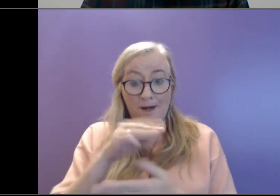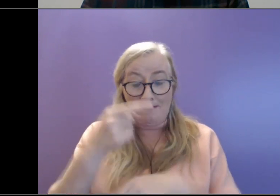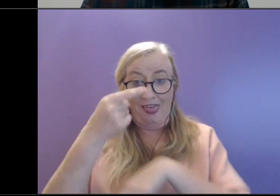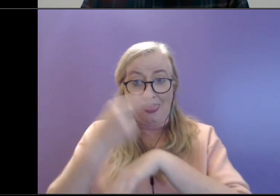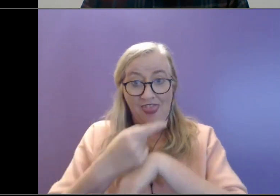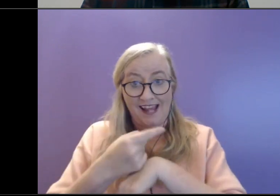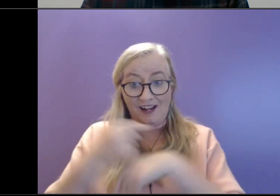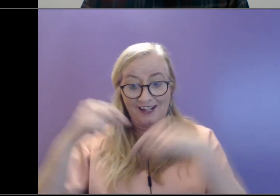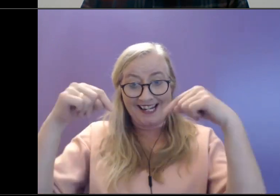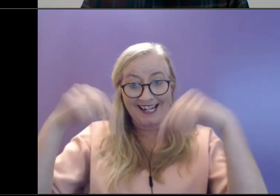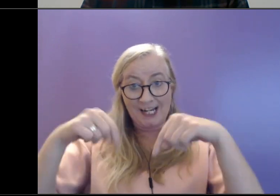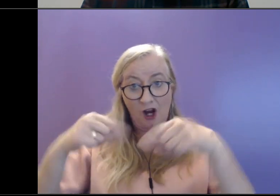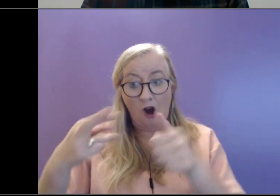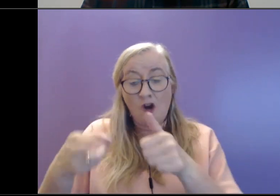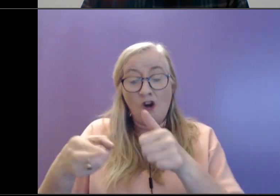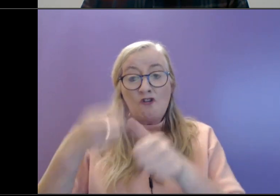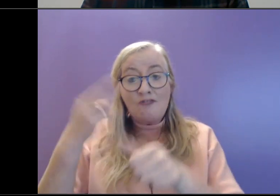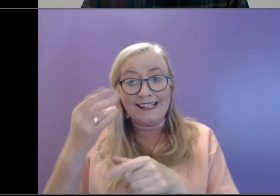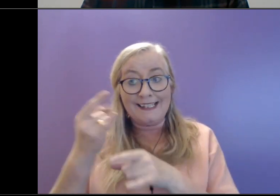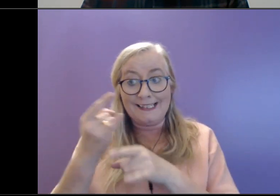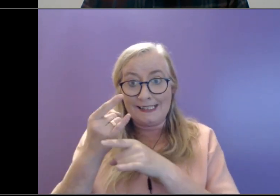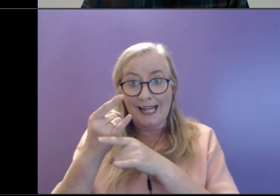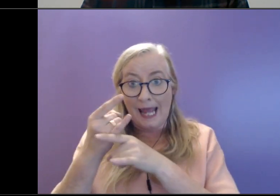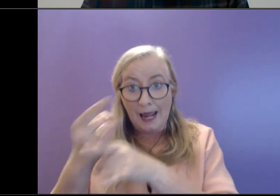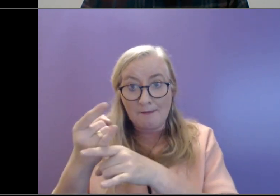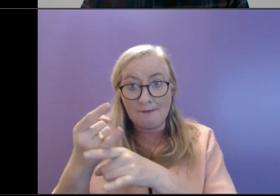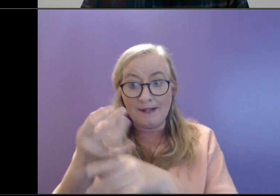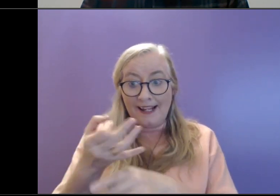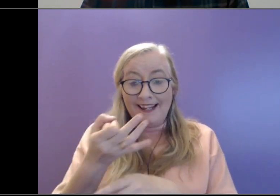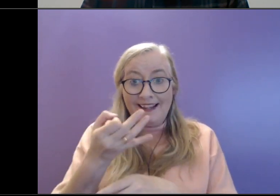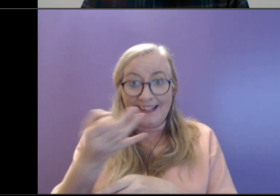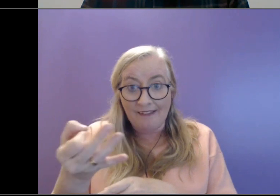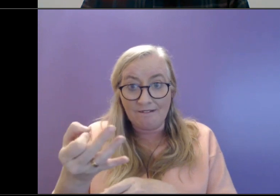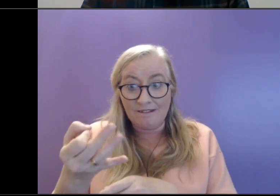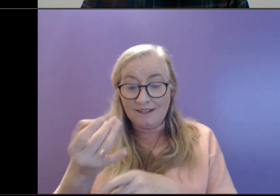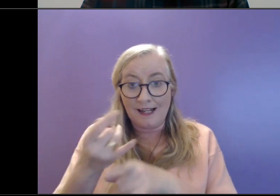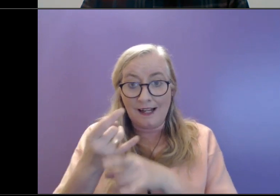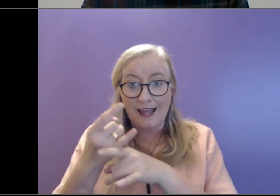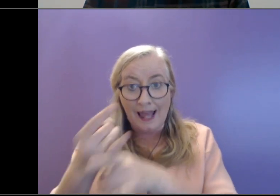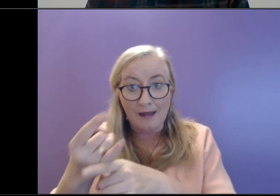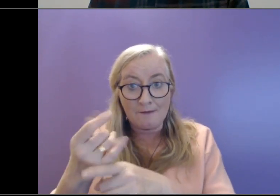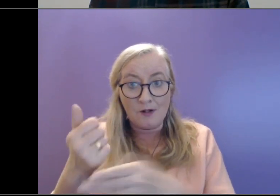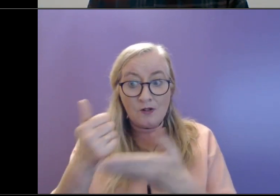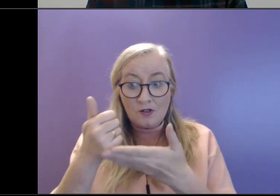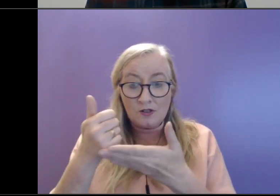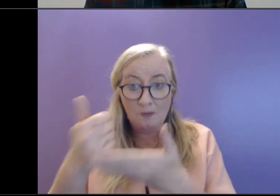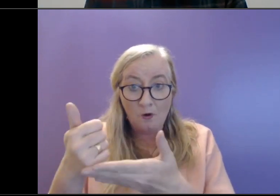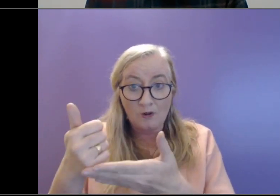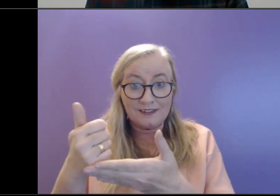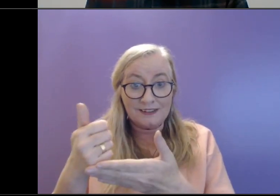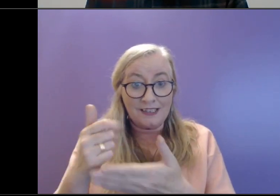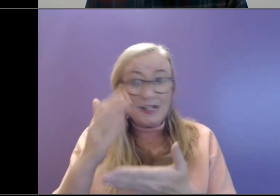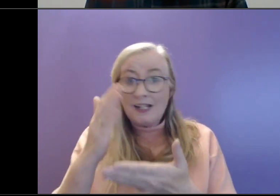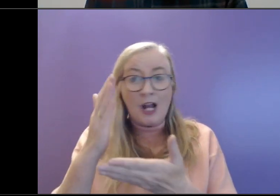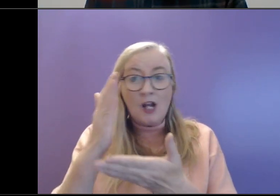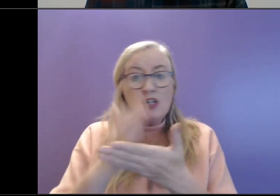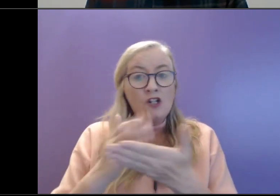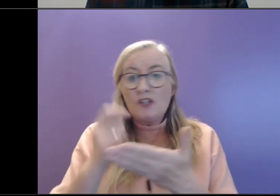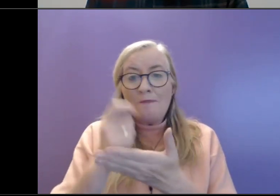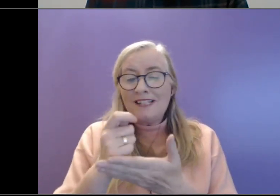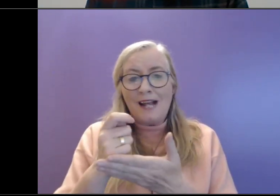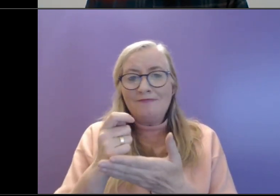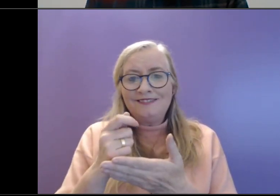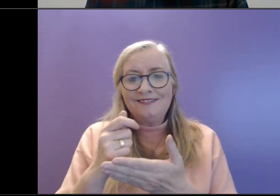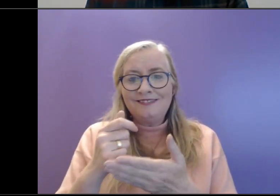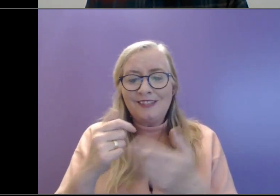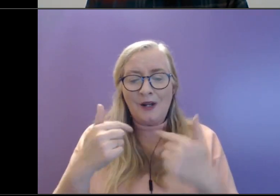when we're there and ready to give it to them. And because oftentimes people don't see things in the same way.